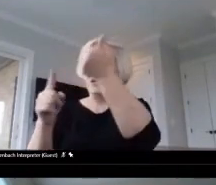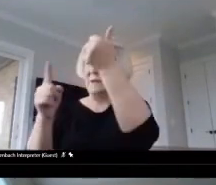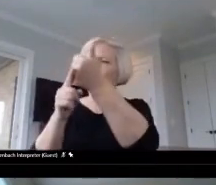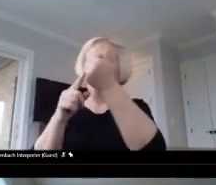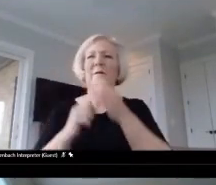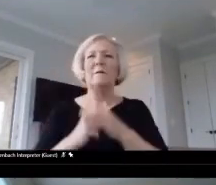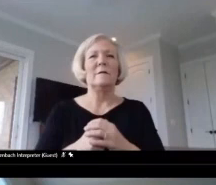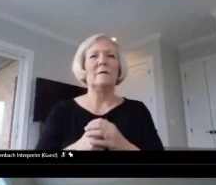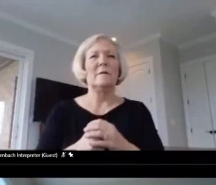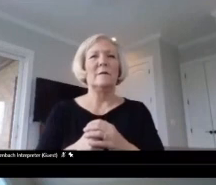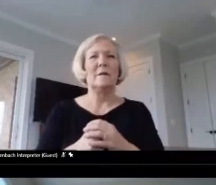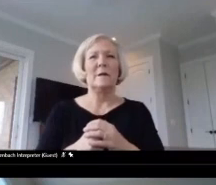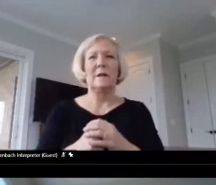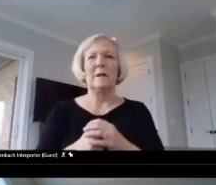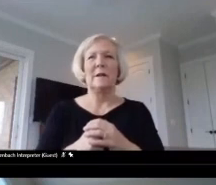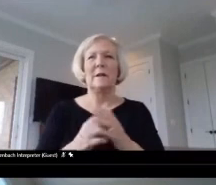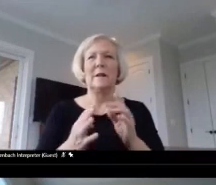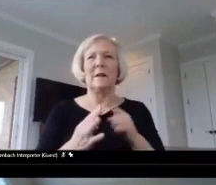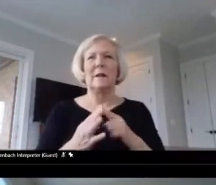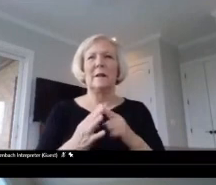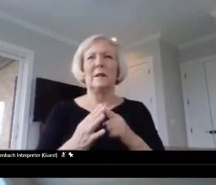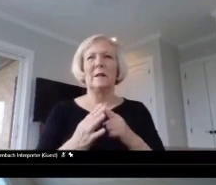Join the network.